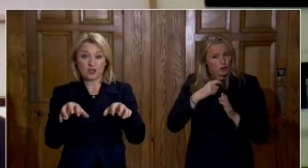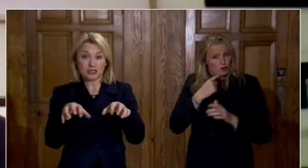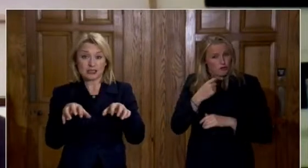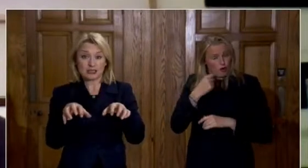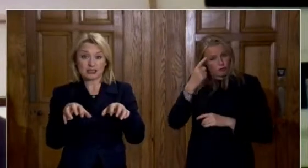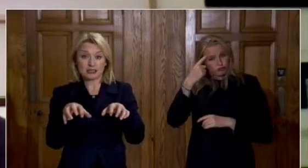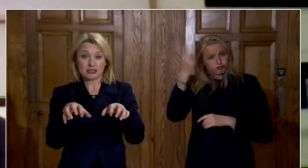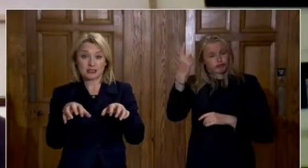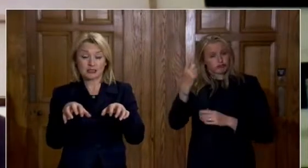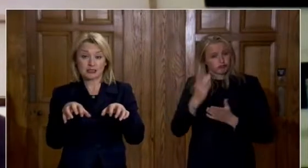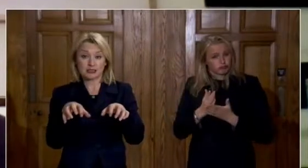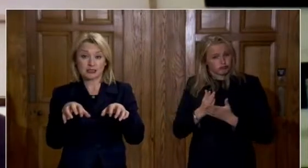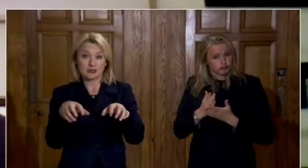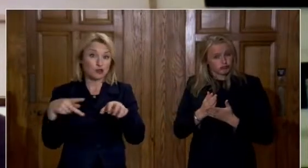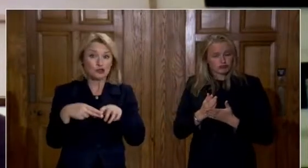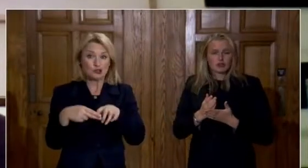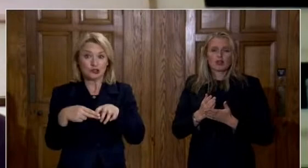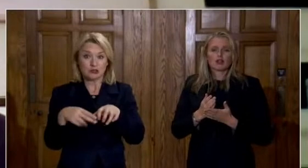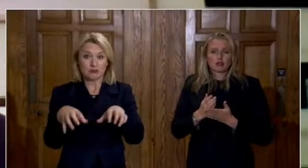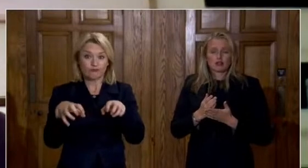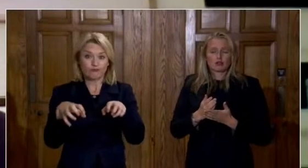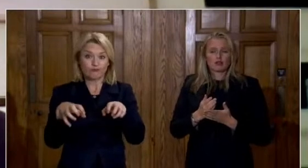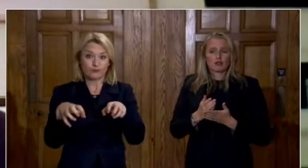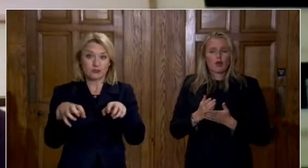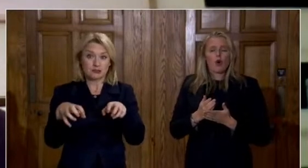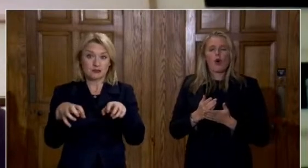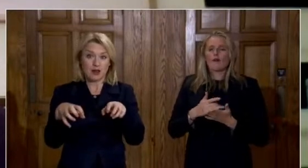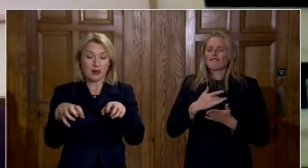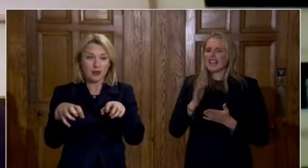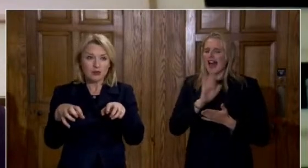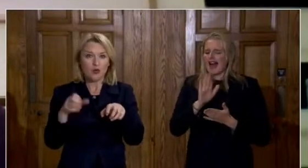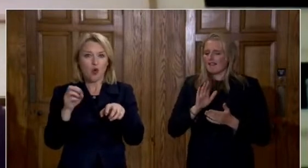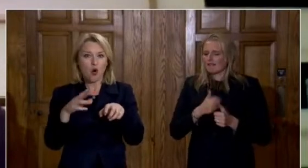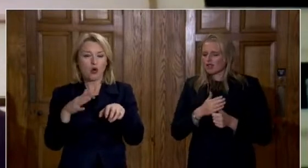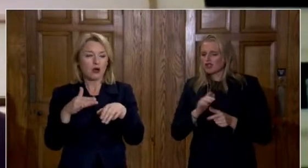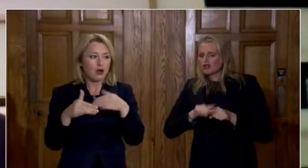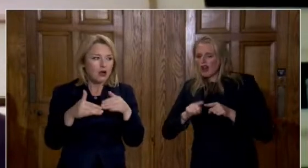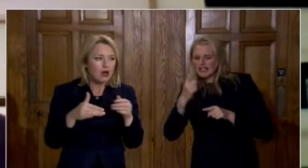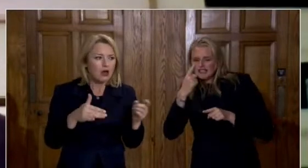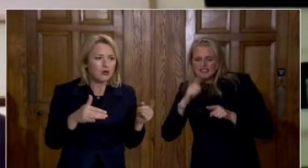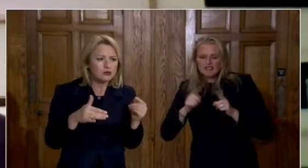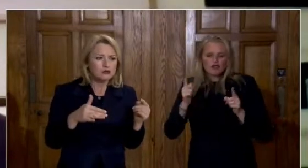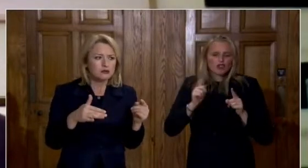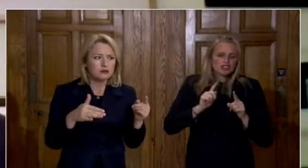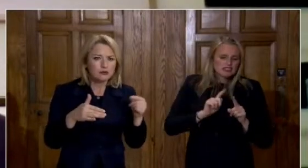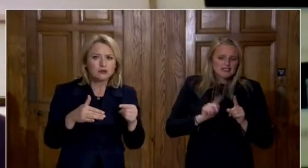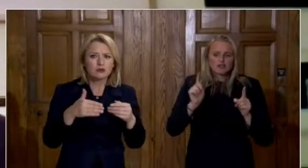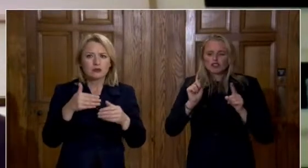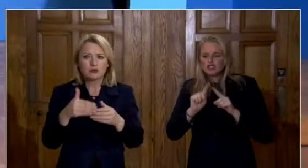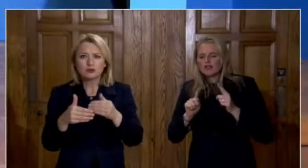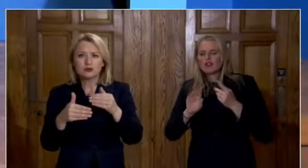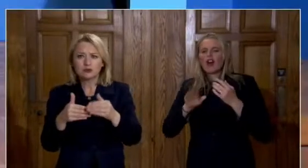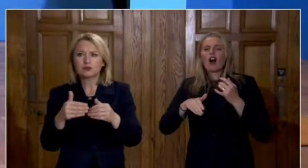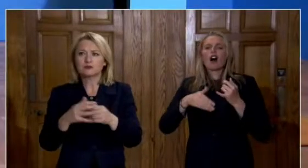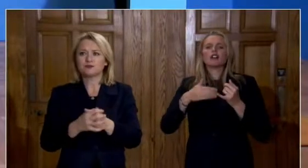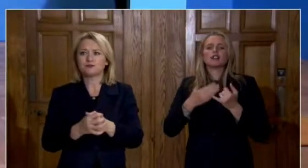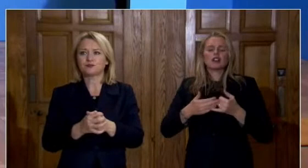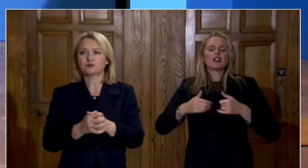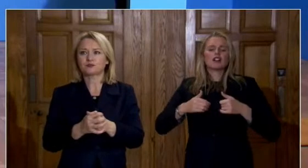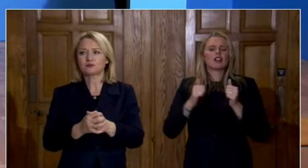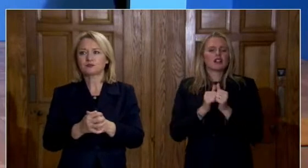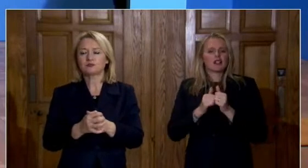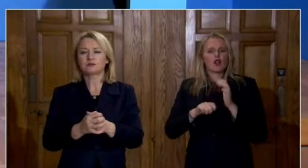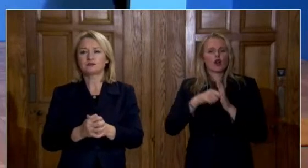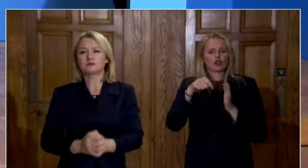introduced tomorrow or do we need to go through a variety of graduated steps before we get to that point david i don't think we'll be at the point